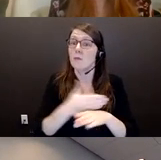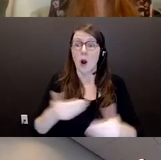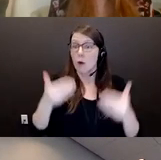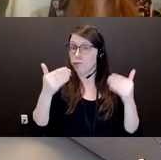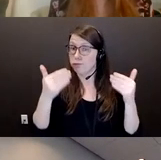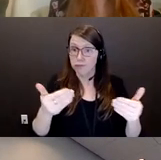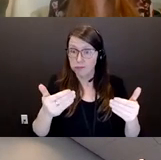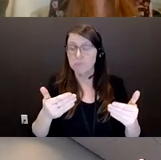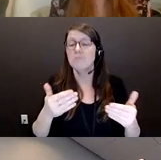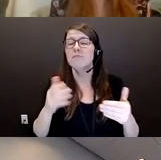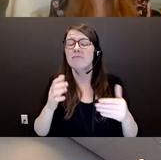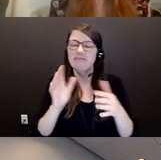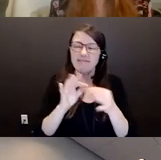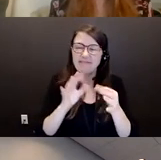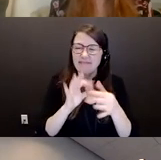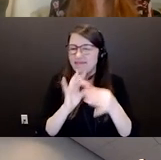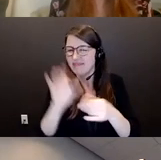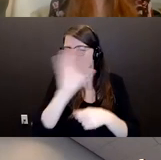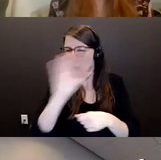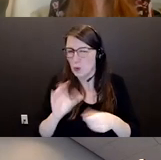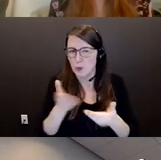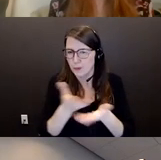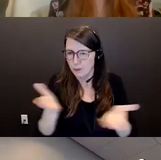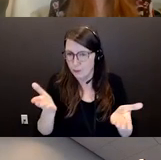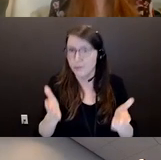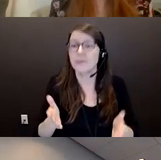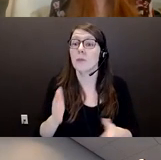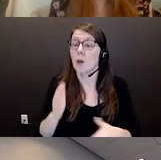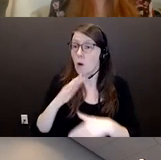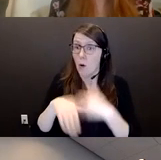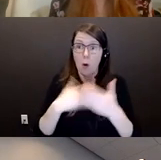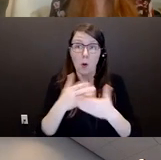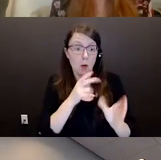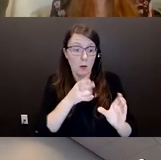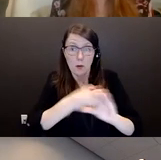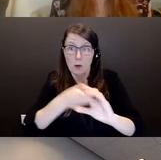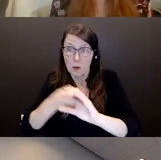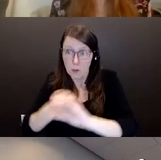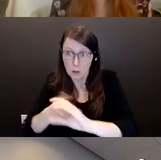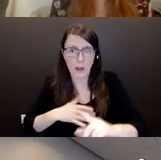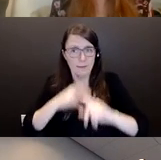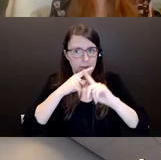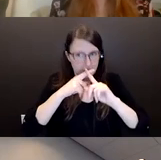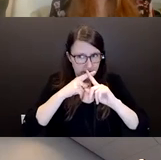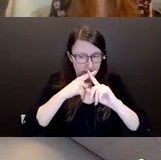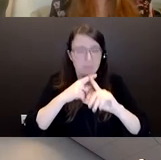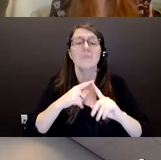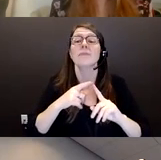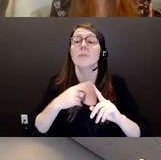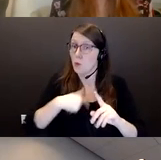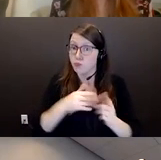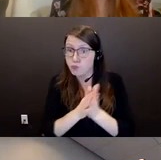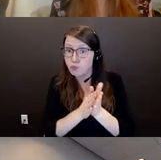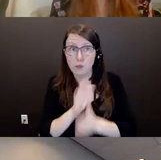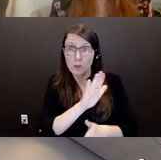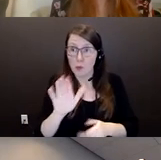to have that presentation. We do want have you provide us some questions. We would encourage you to put that in the